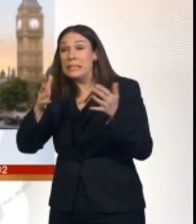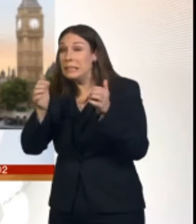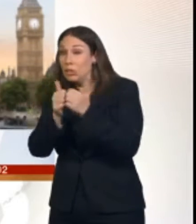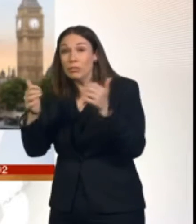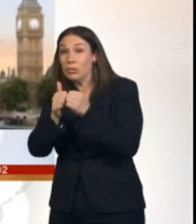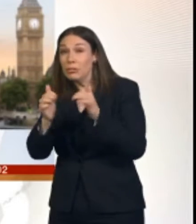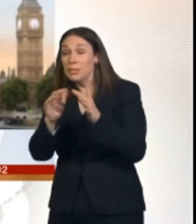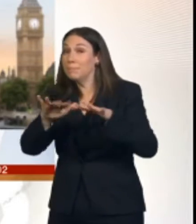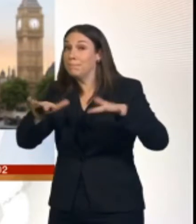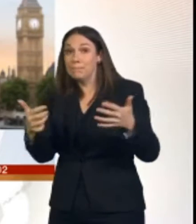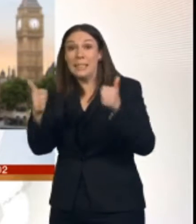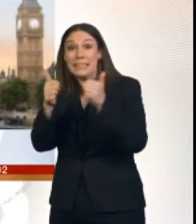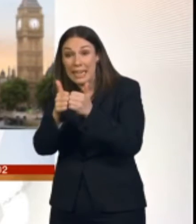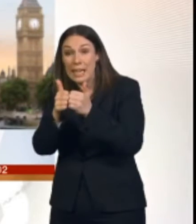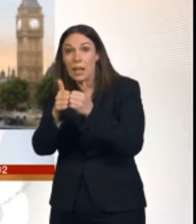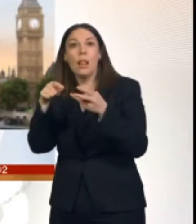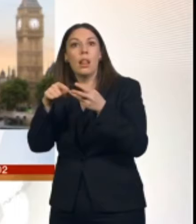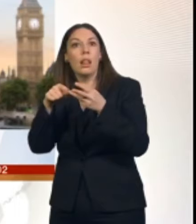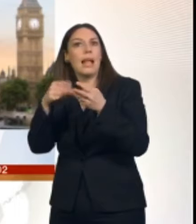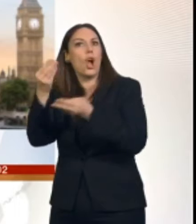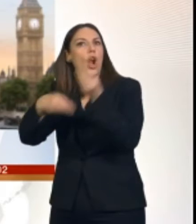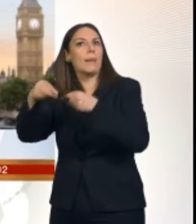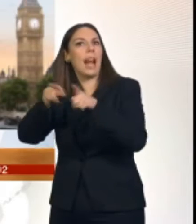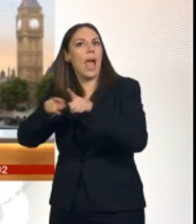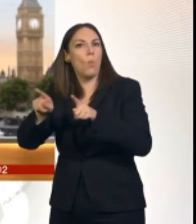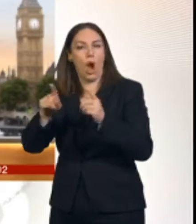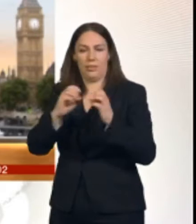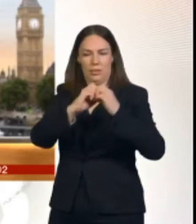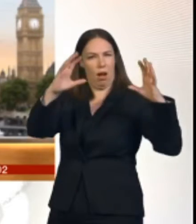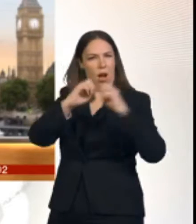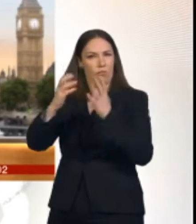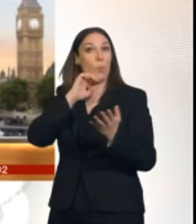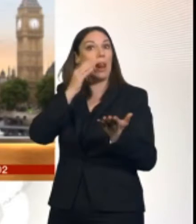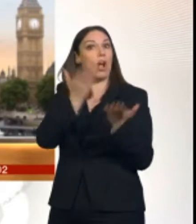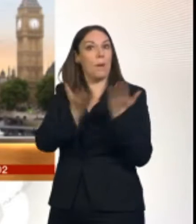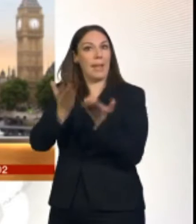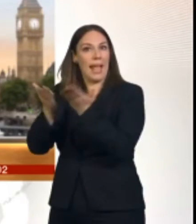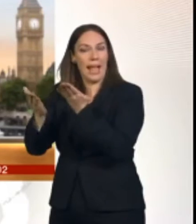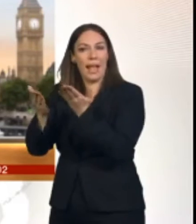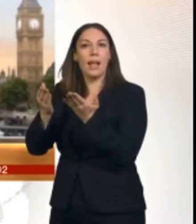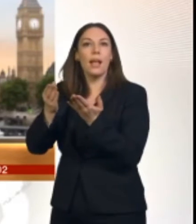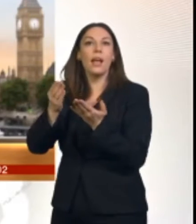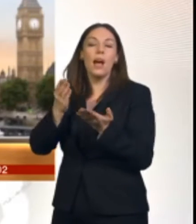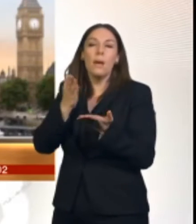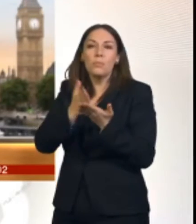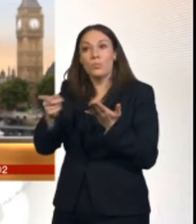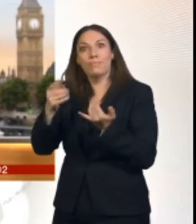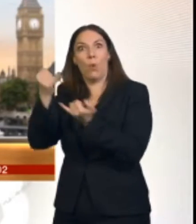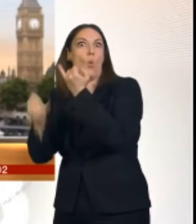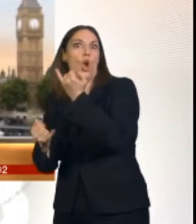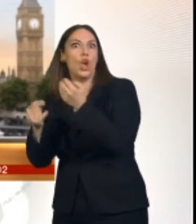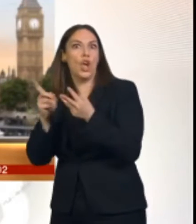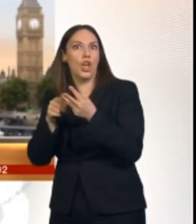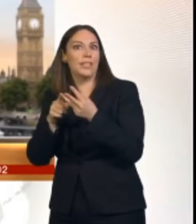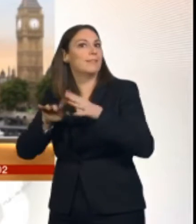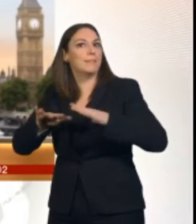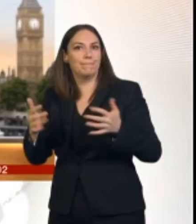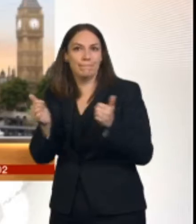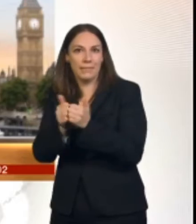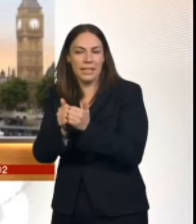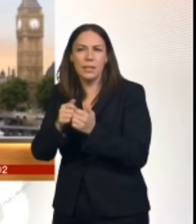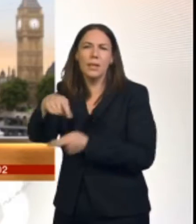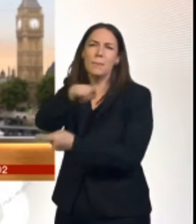deal. Now, that, I have no doubt, will prompt some to say this is Project Fear all over again. This is the government trying to scare people